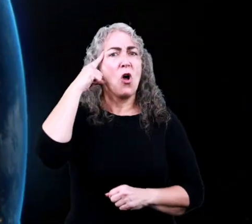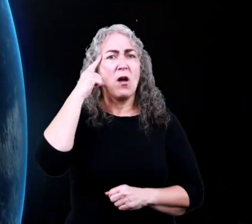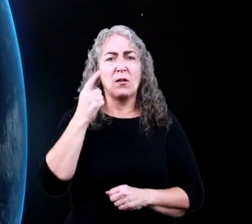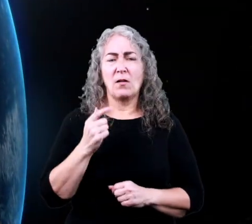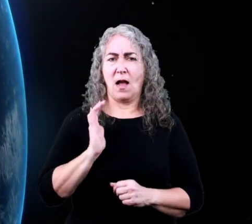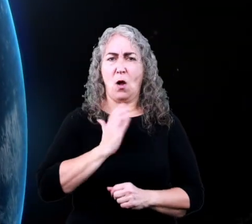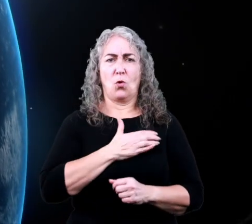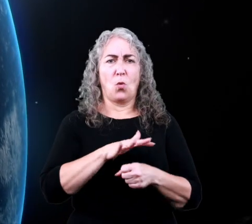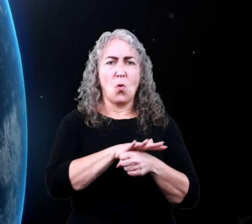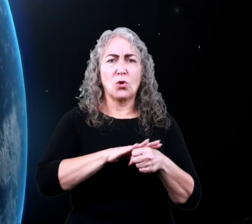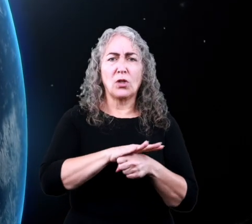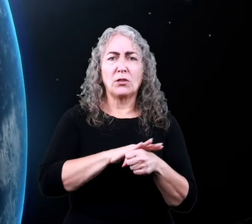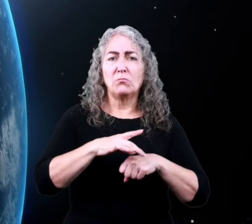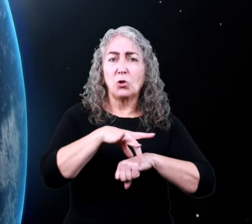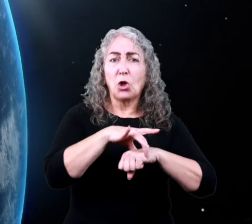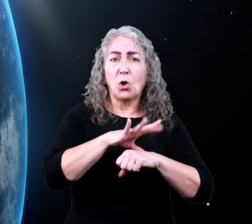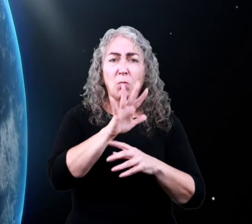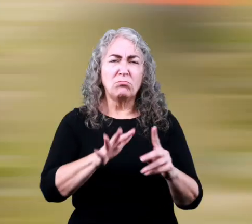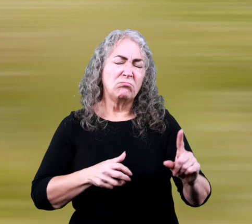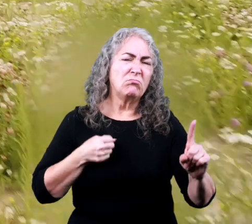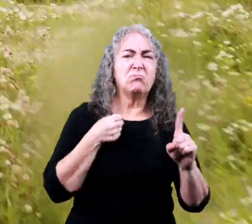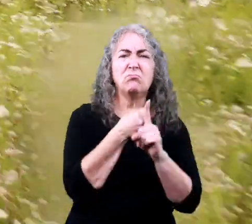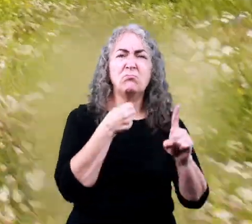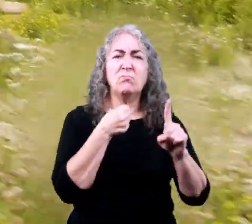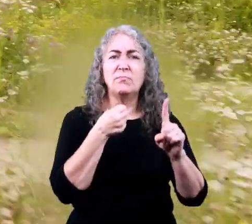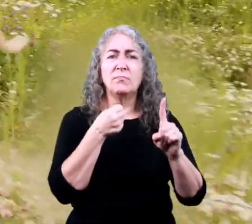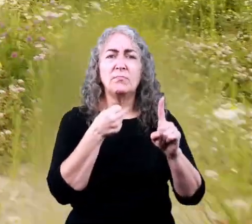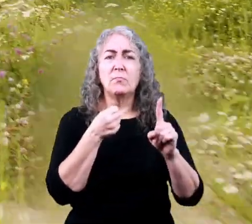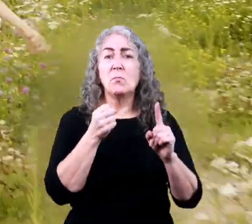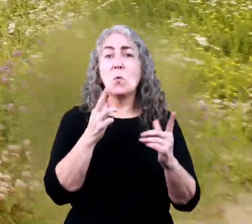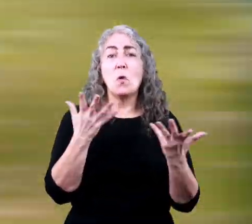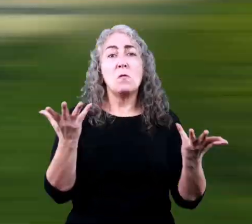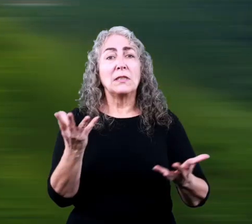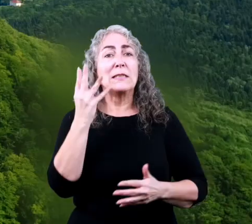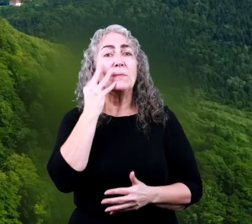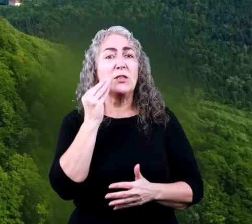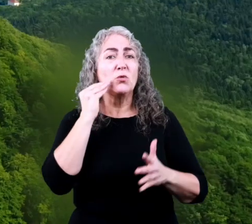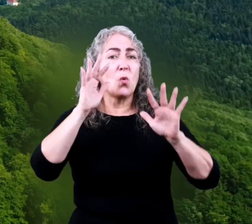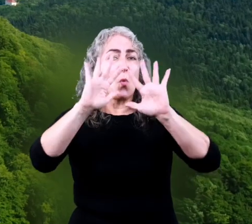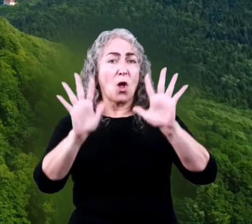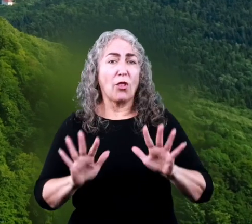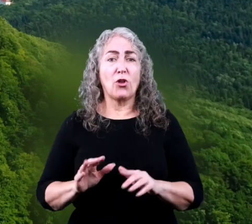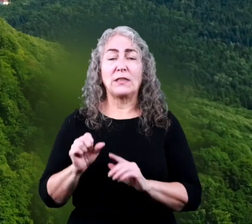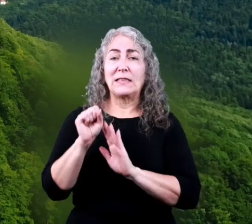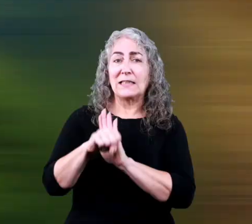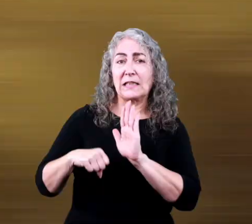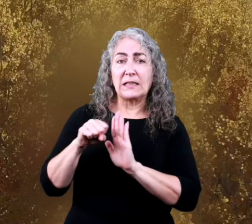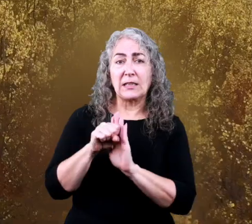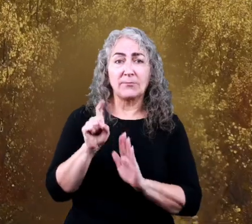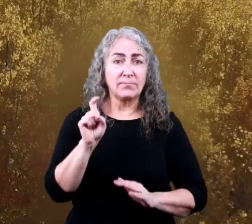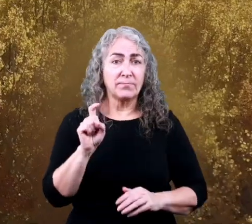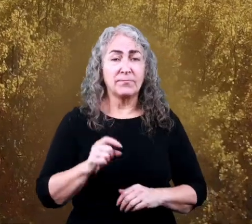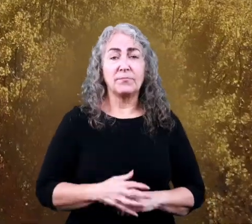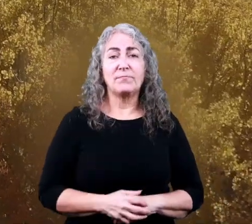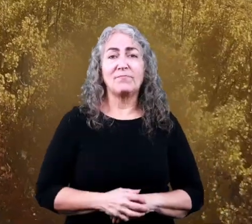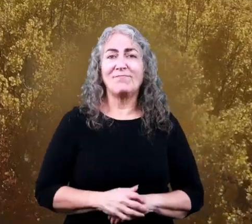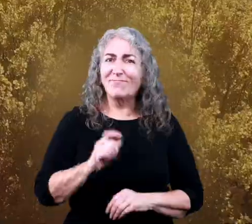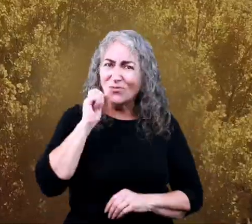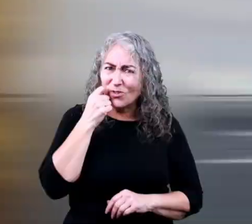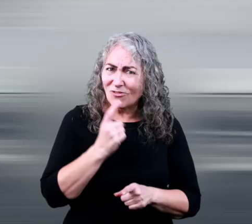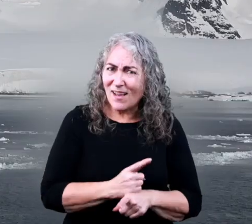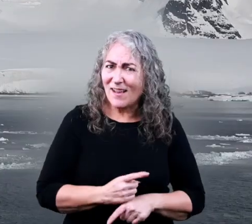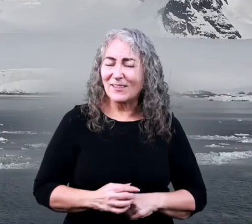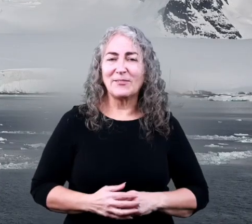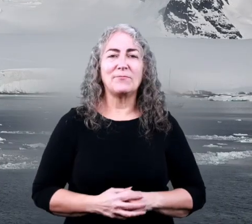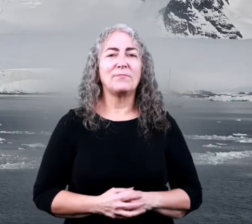Who would have thought that our location on the earth would have such an impact on how we experience weather and seasons?